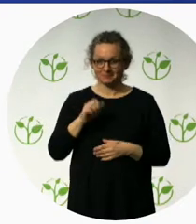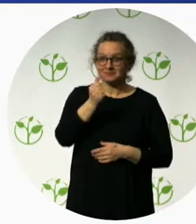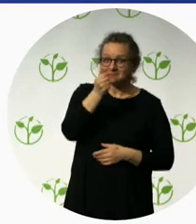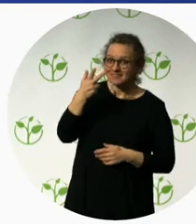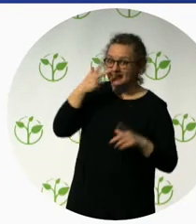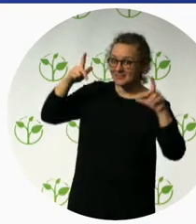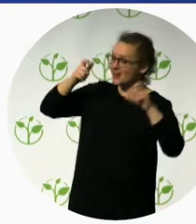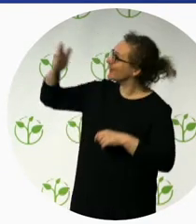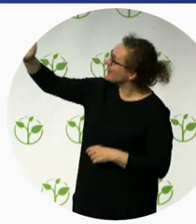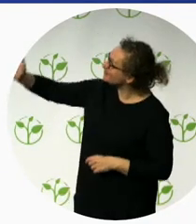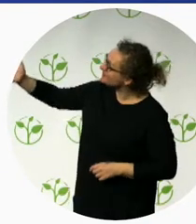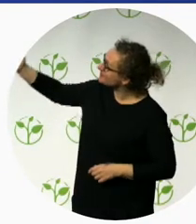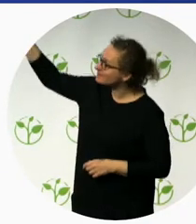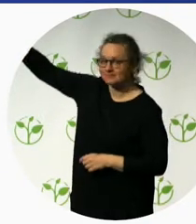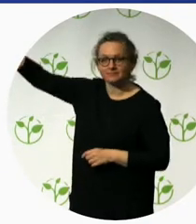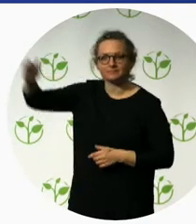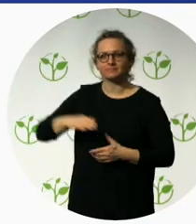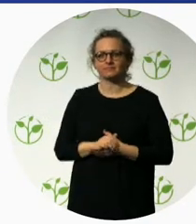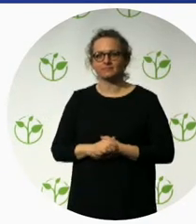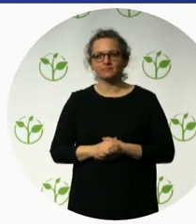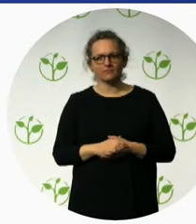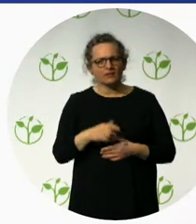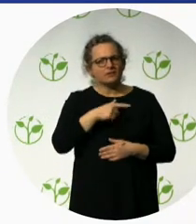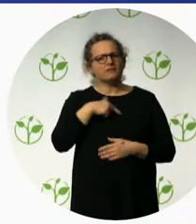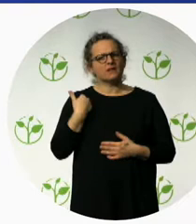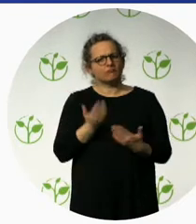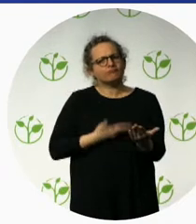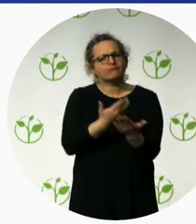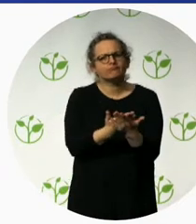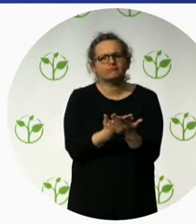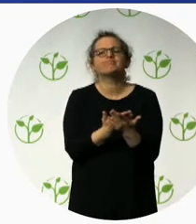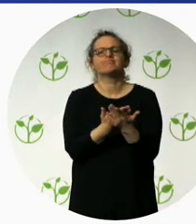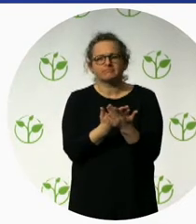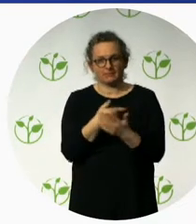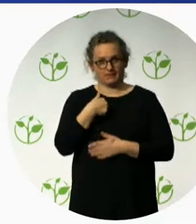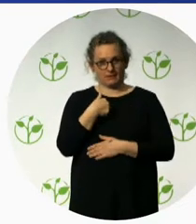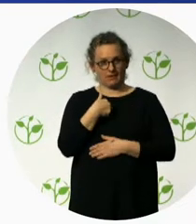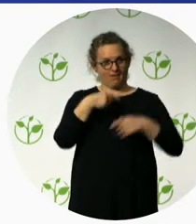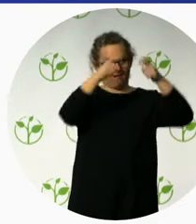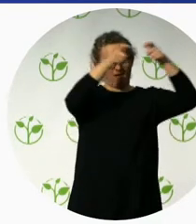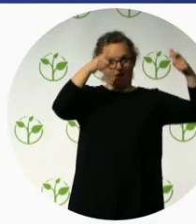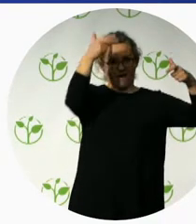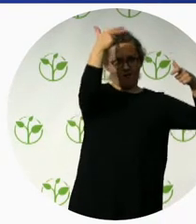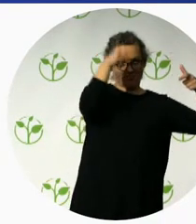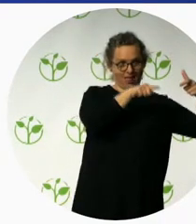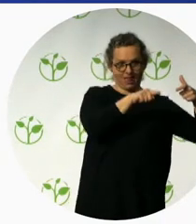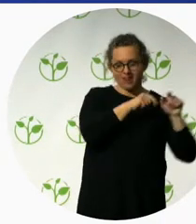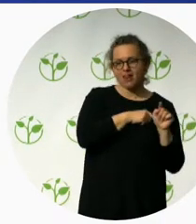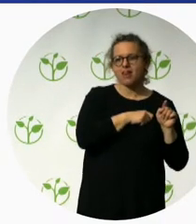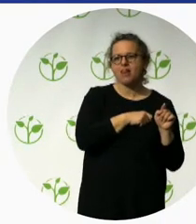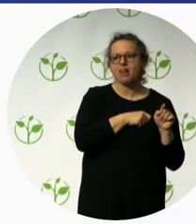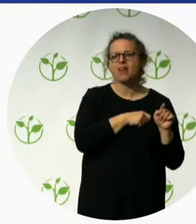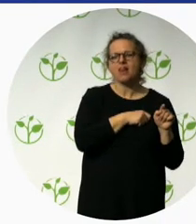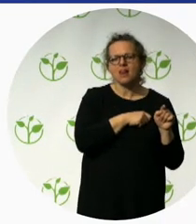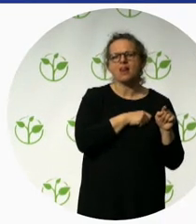service providers we work with, and hotels also. mean, since the past decade in Ecuador,